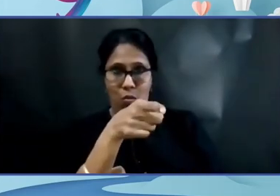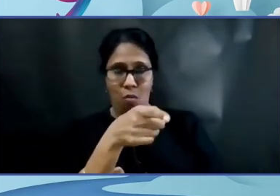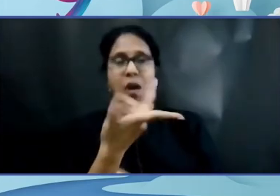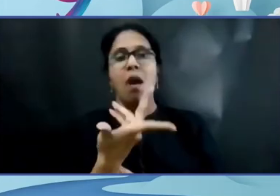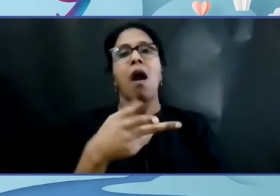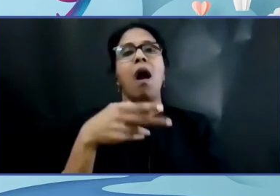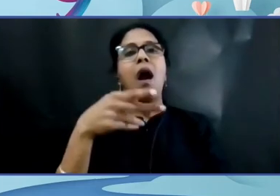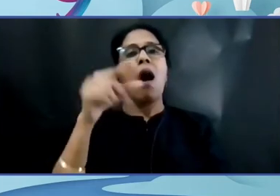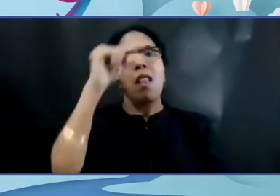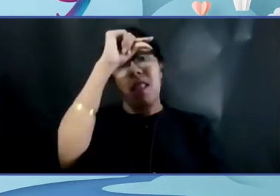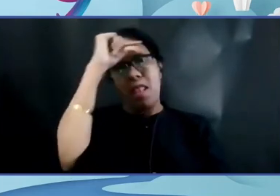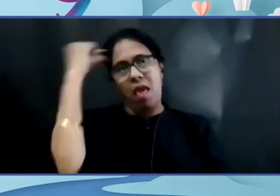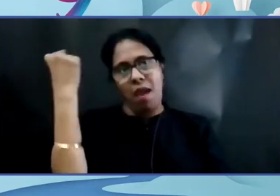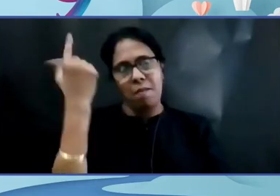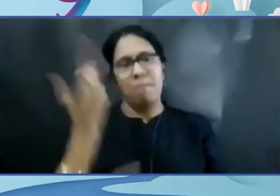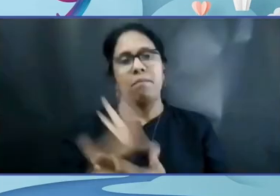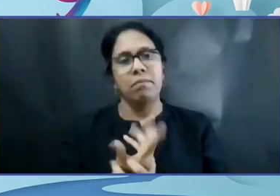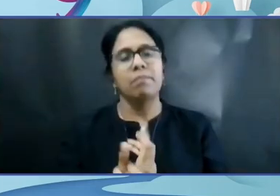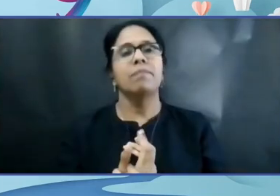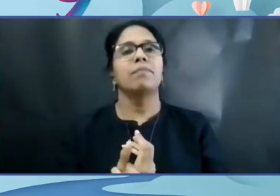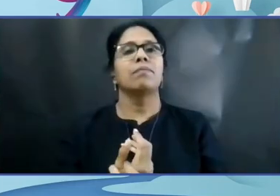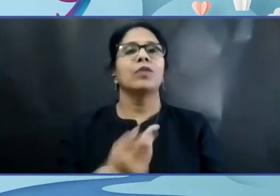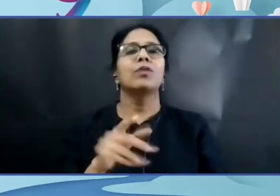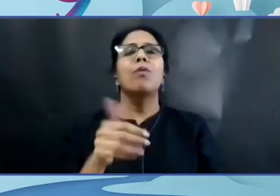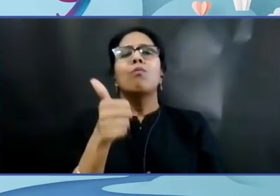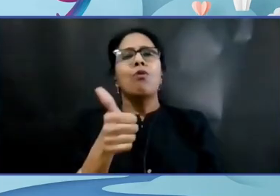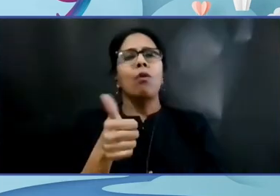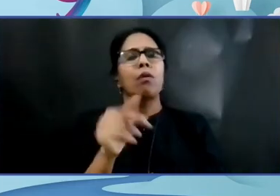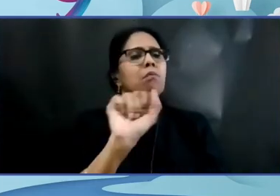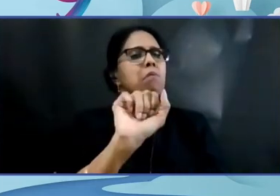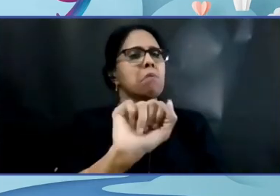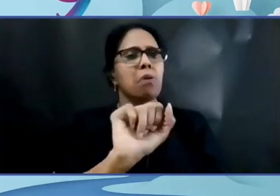Yeah. So, what is your name?